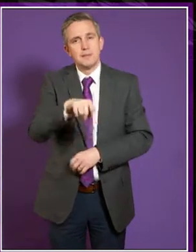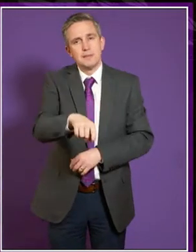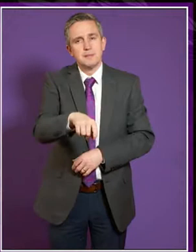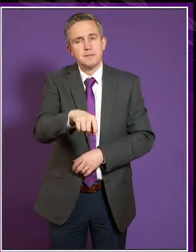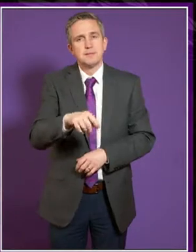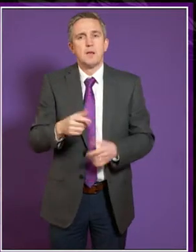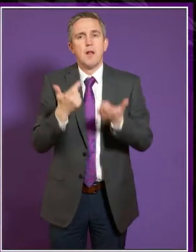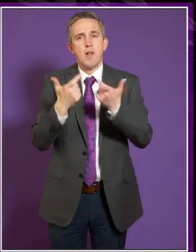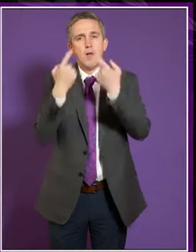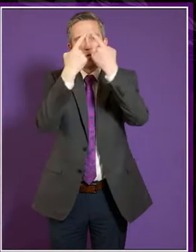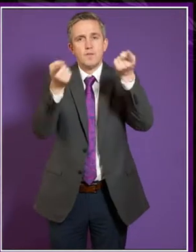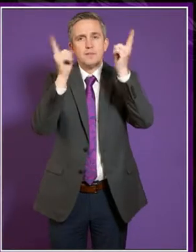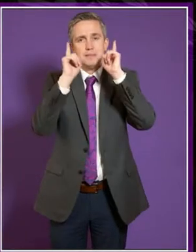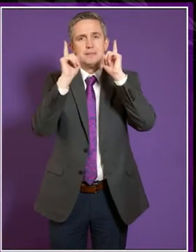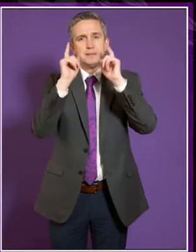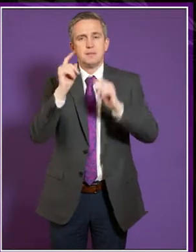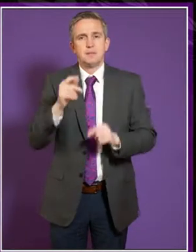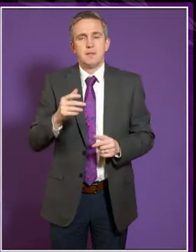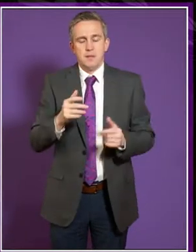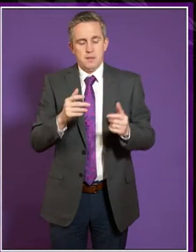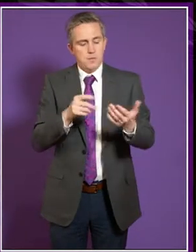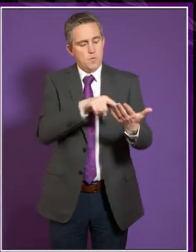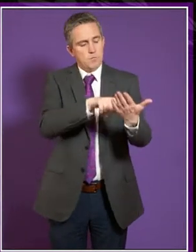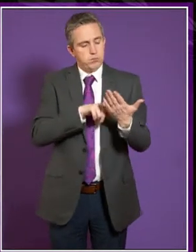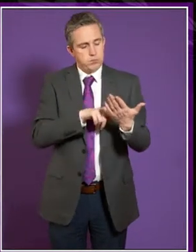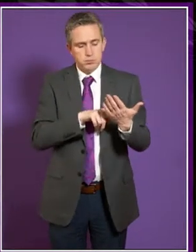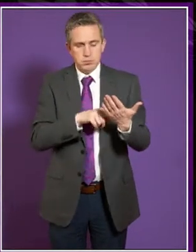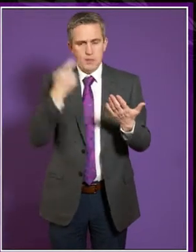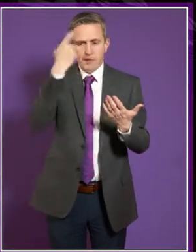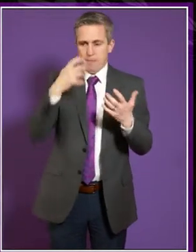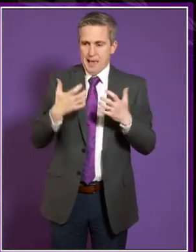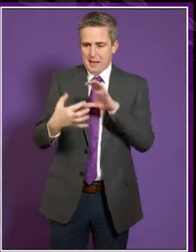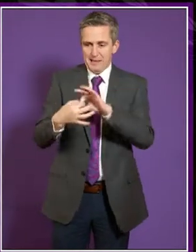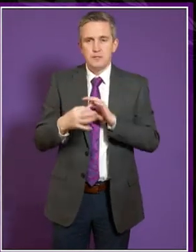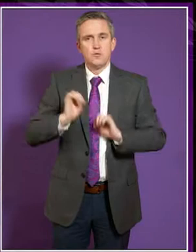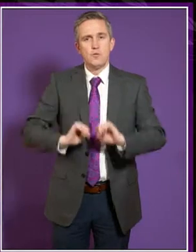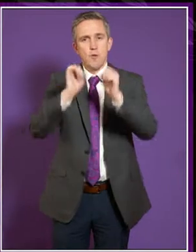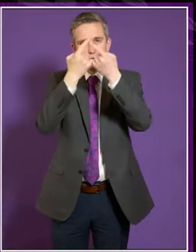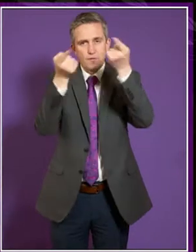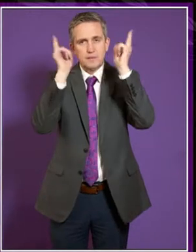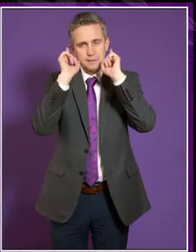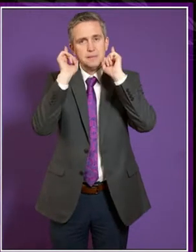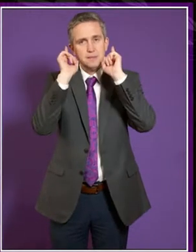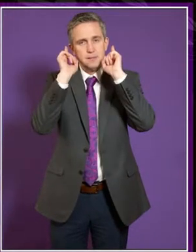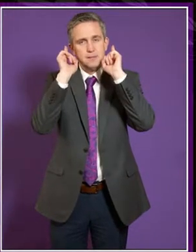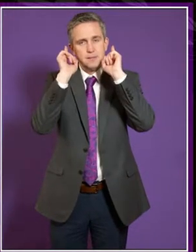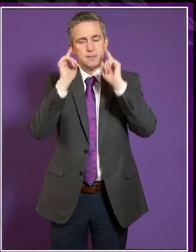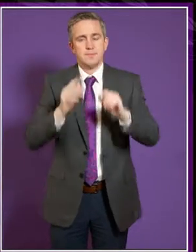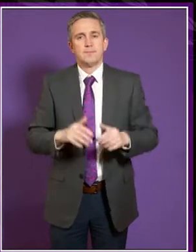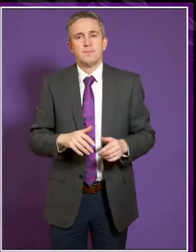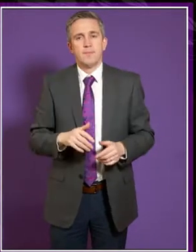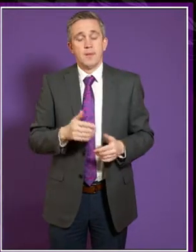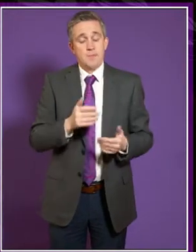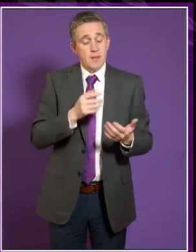would want to see that in their own context and how it applies in their own universities and so on. But sometimes